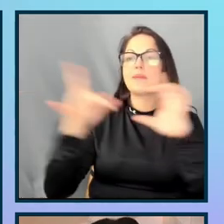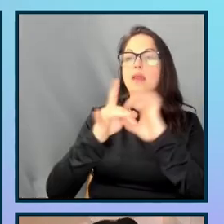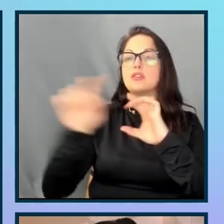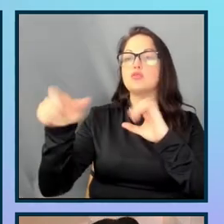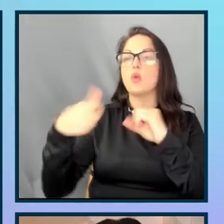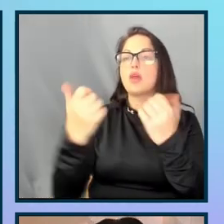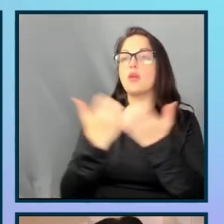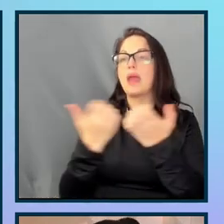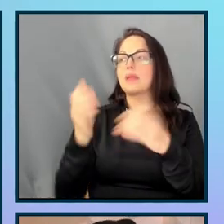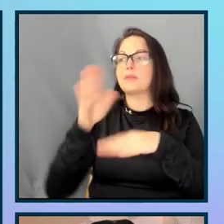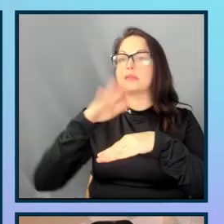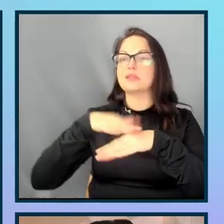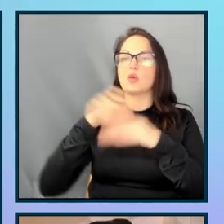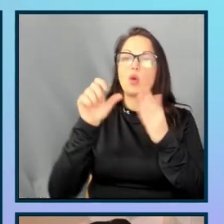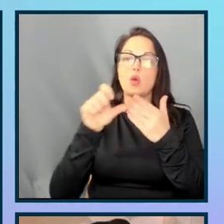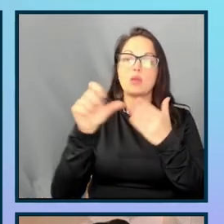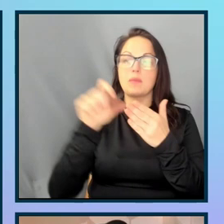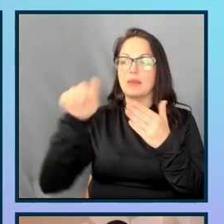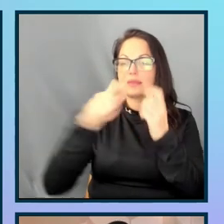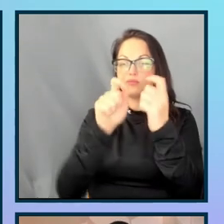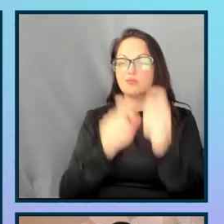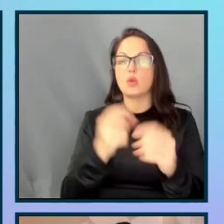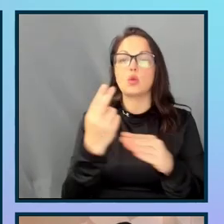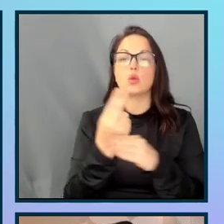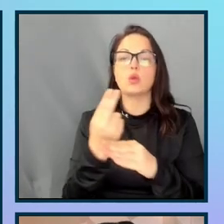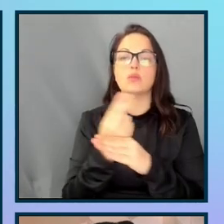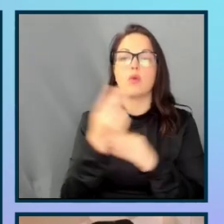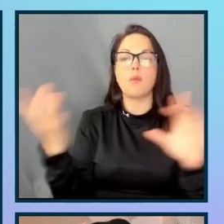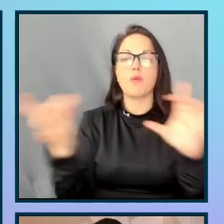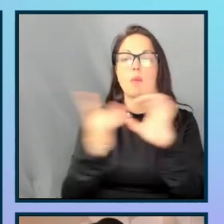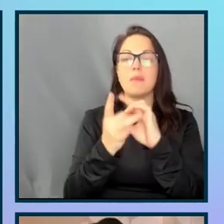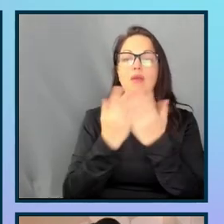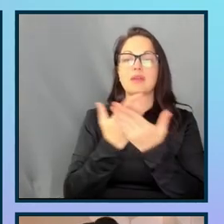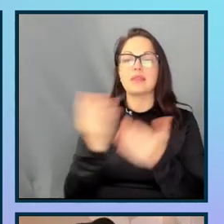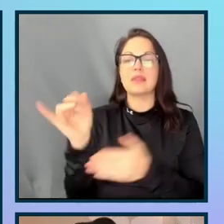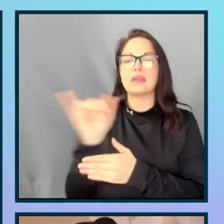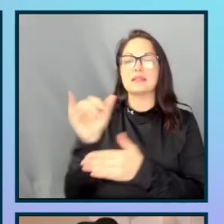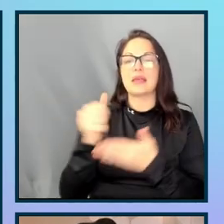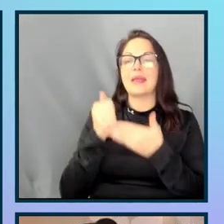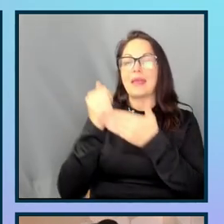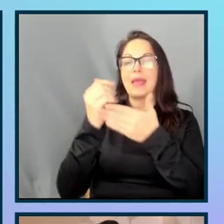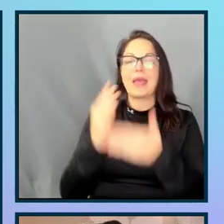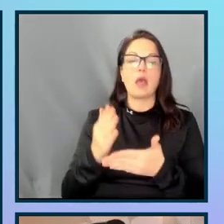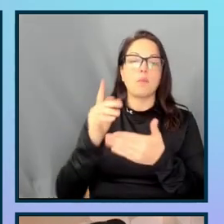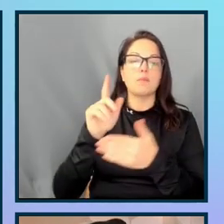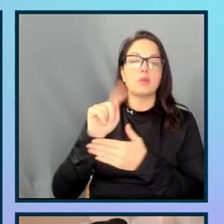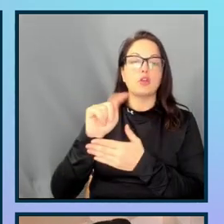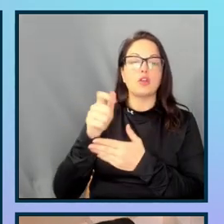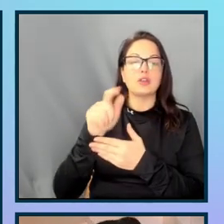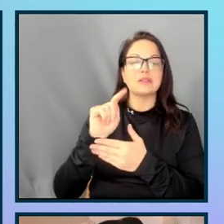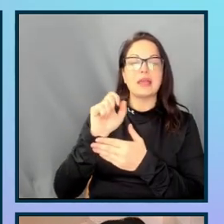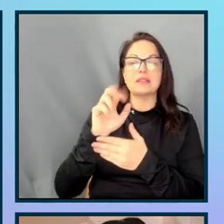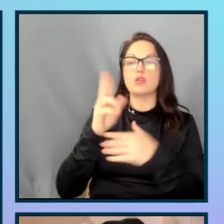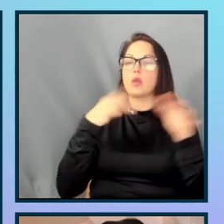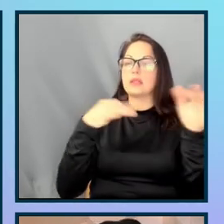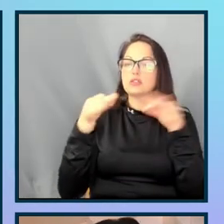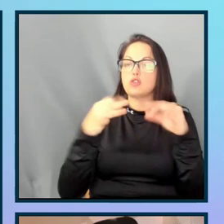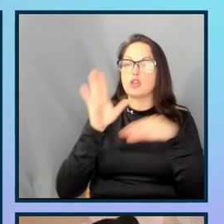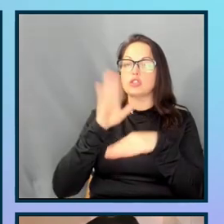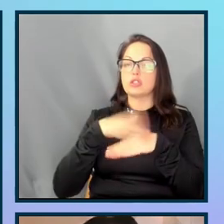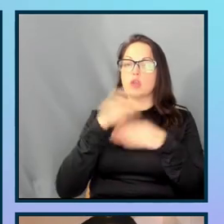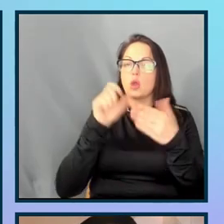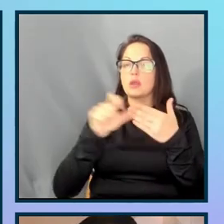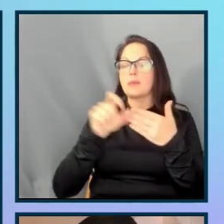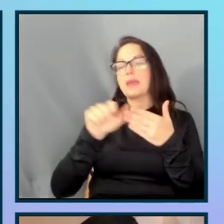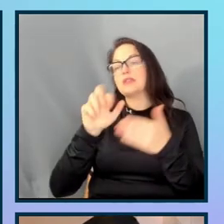page. And this is specifically useful for pairing things like helper text or any instructions on the page, as well as any error messages that might